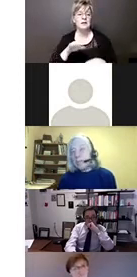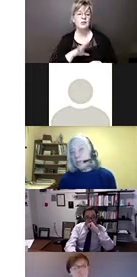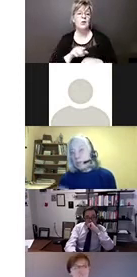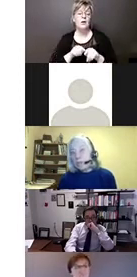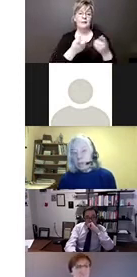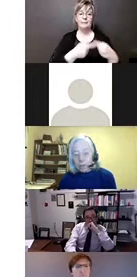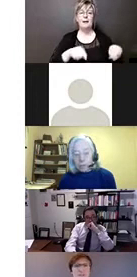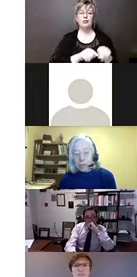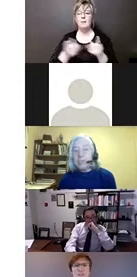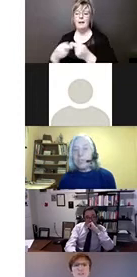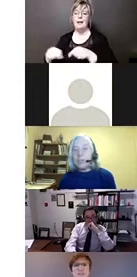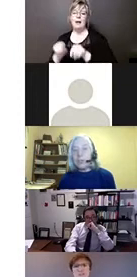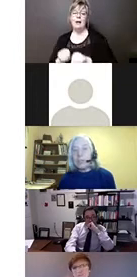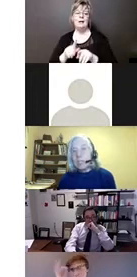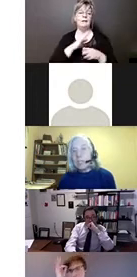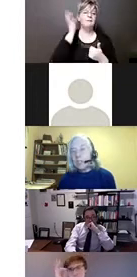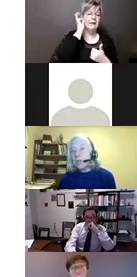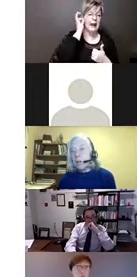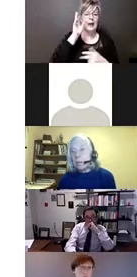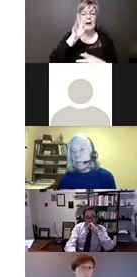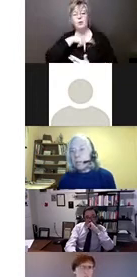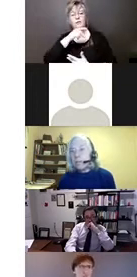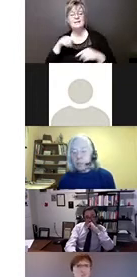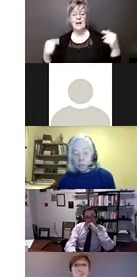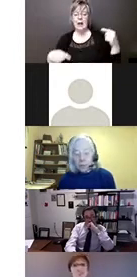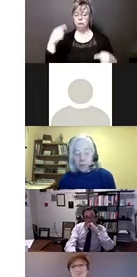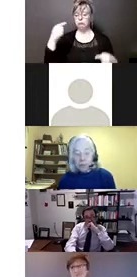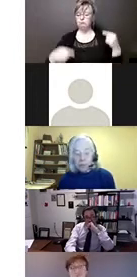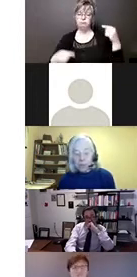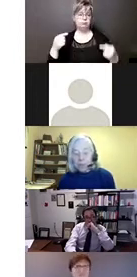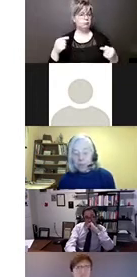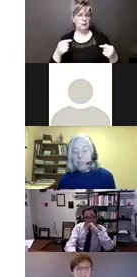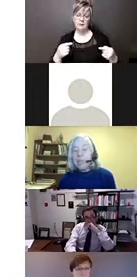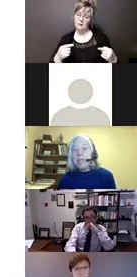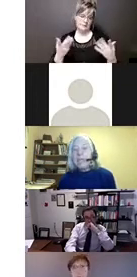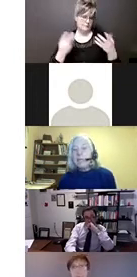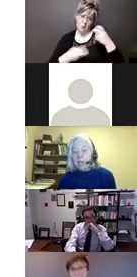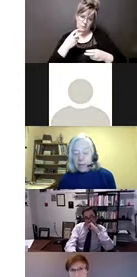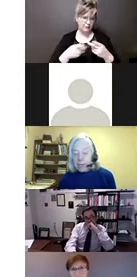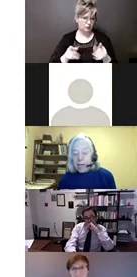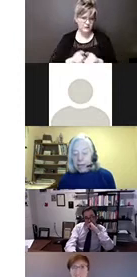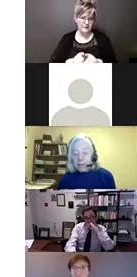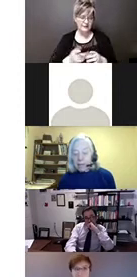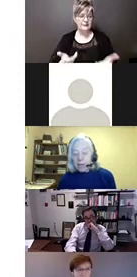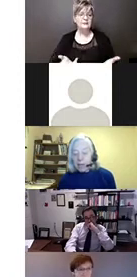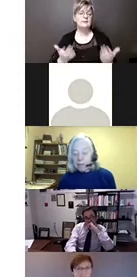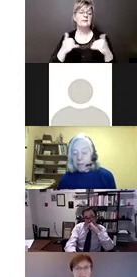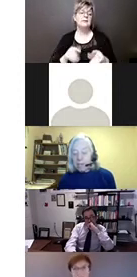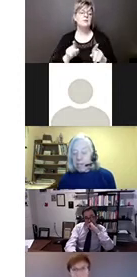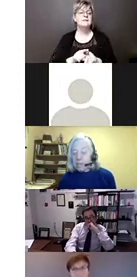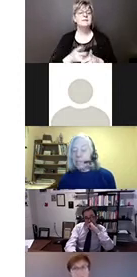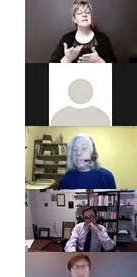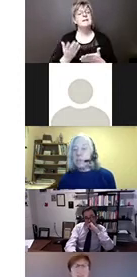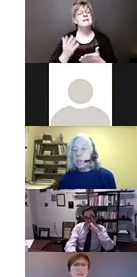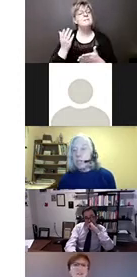and between federal and provincial jurisdiction are common themes under both conventions. And we have a lack of child friendly